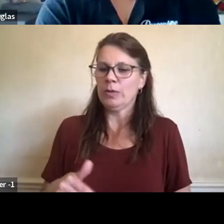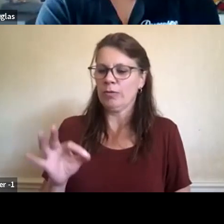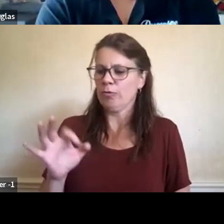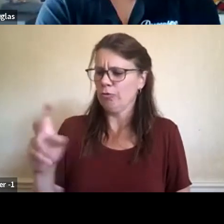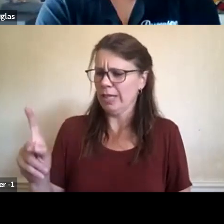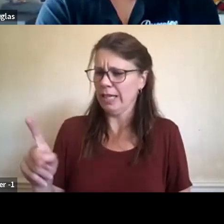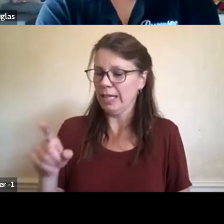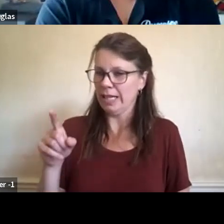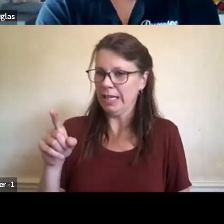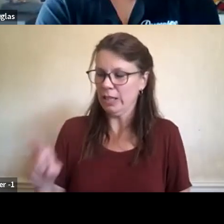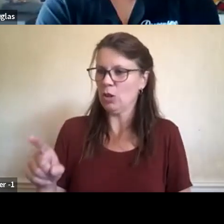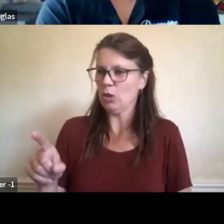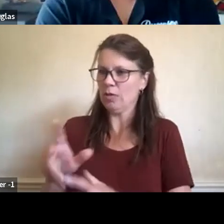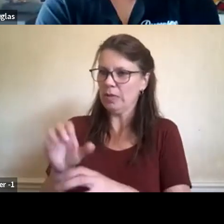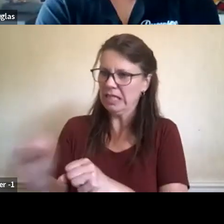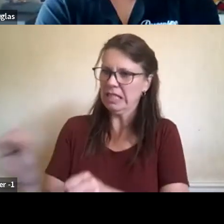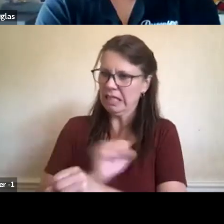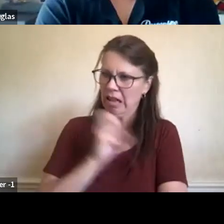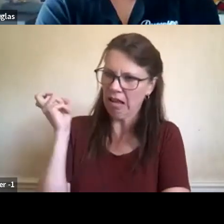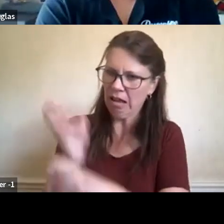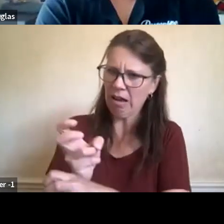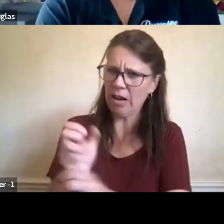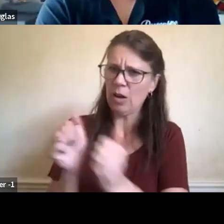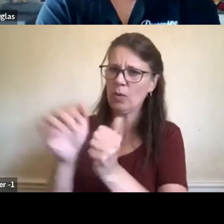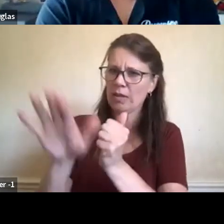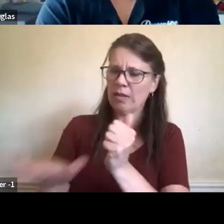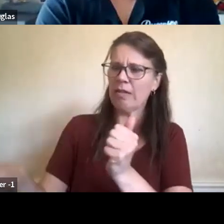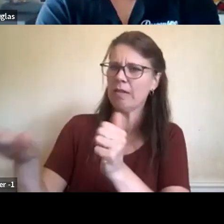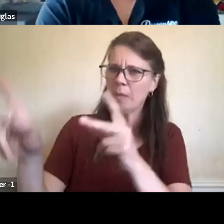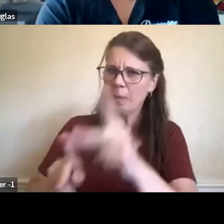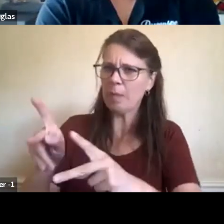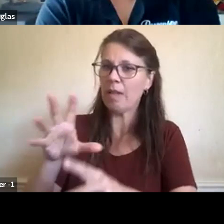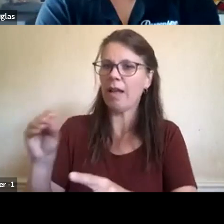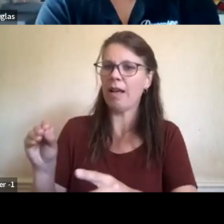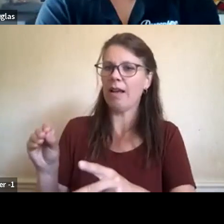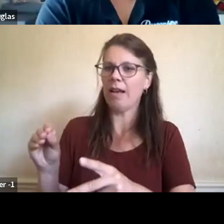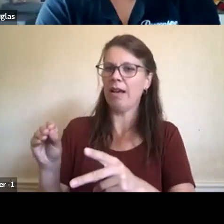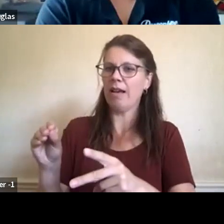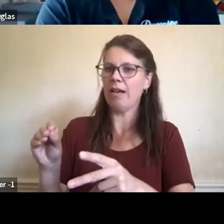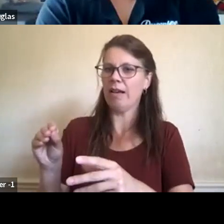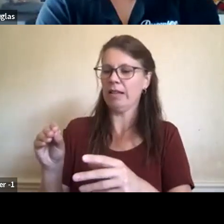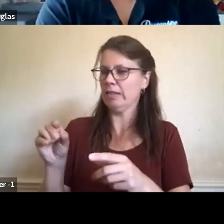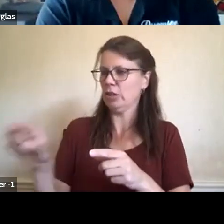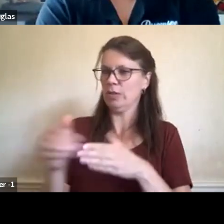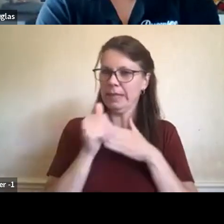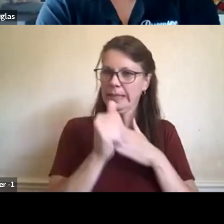with the health sick people, and the work that you have led in stewarding so much of our coastal